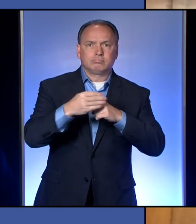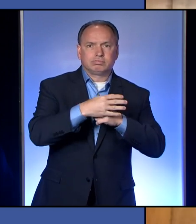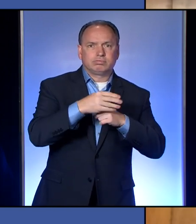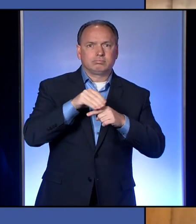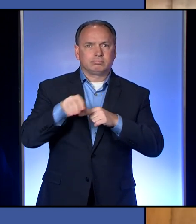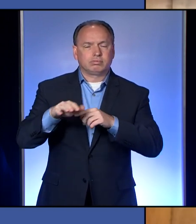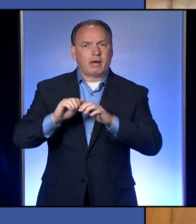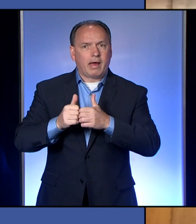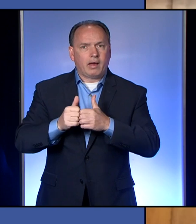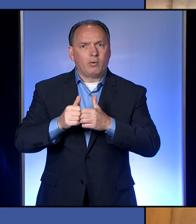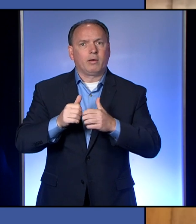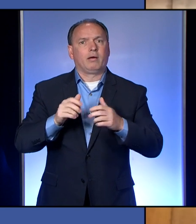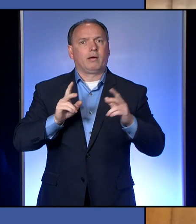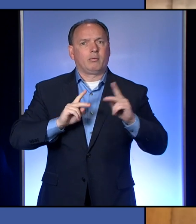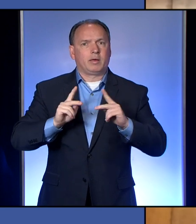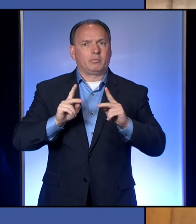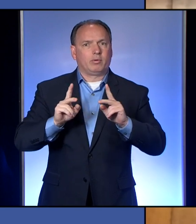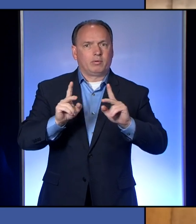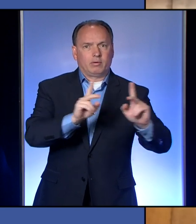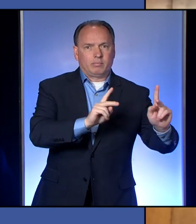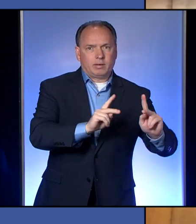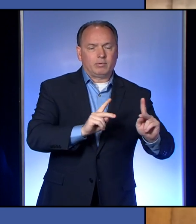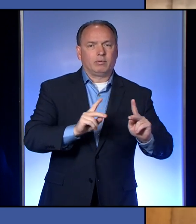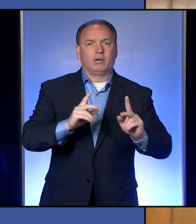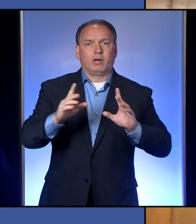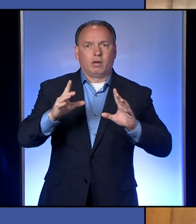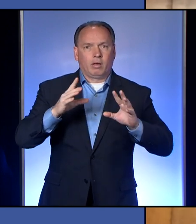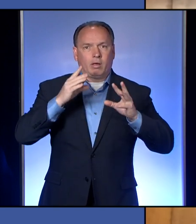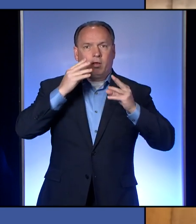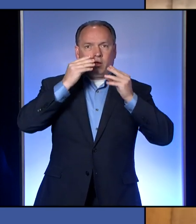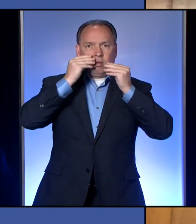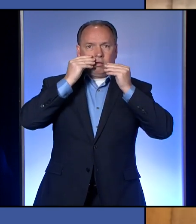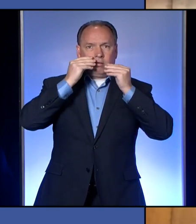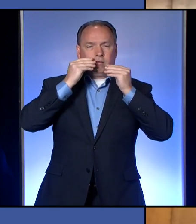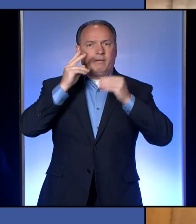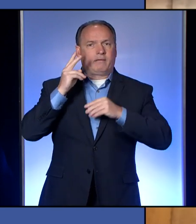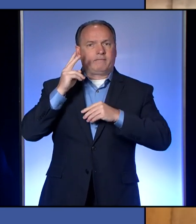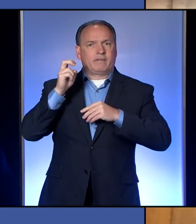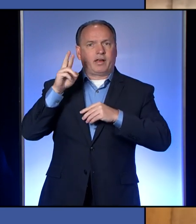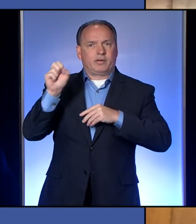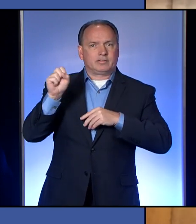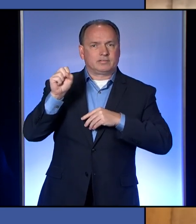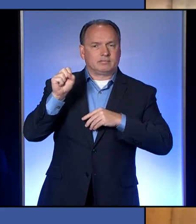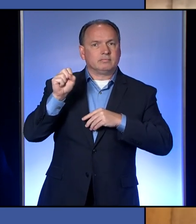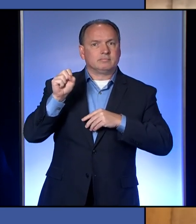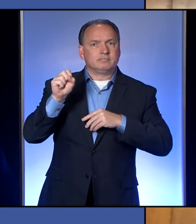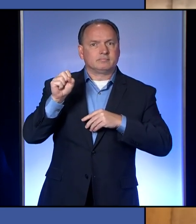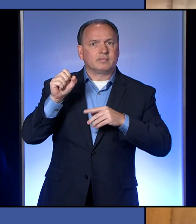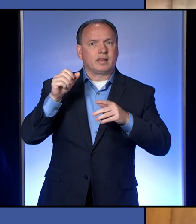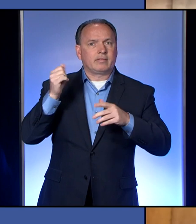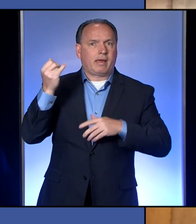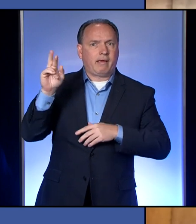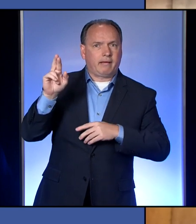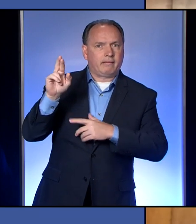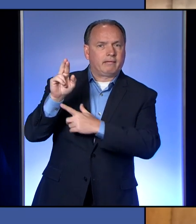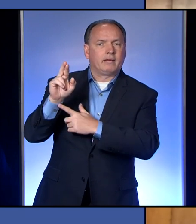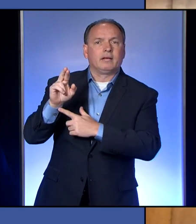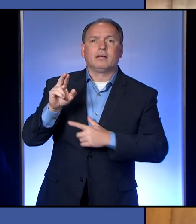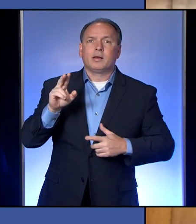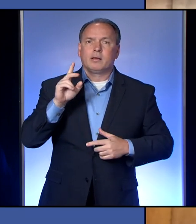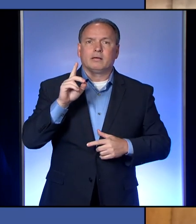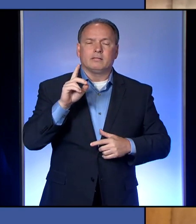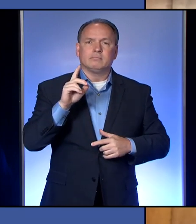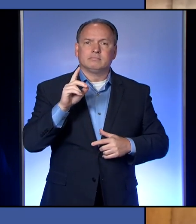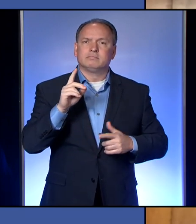having contact with virus particles. As with all viruses, you need to have a certain amount of virus